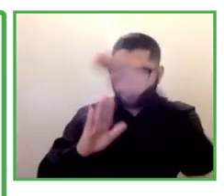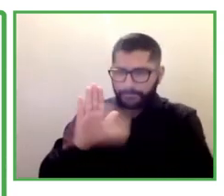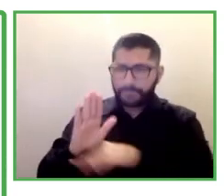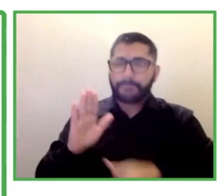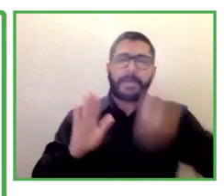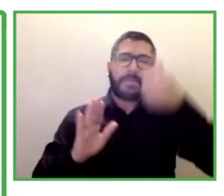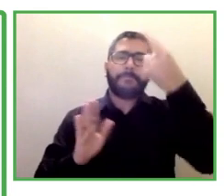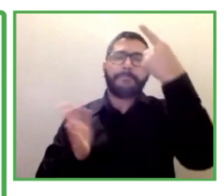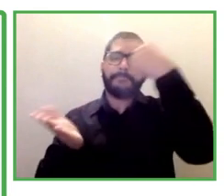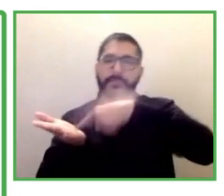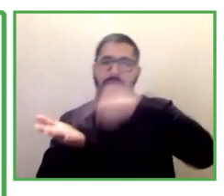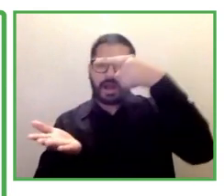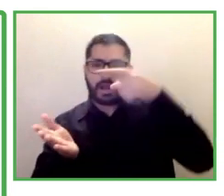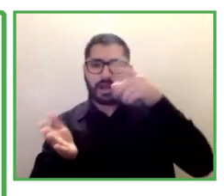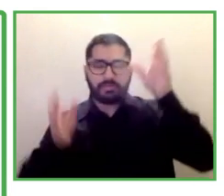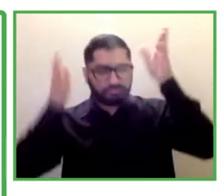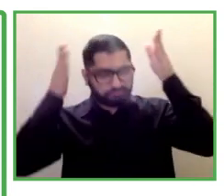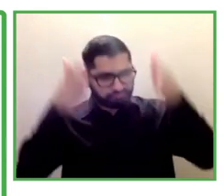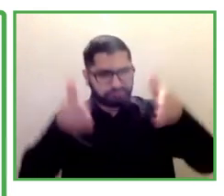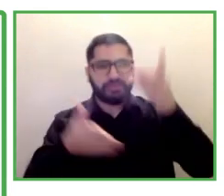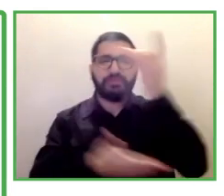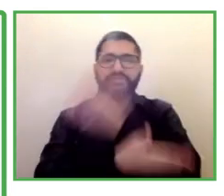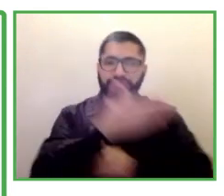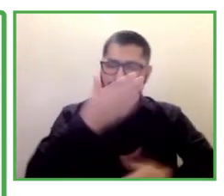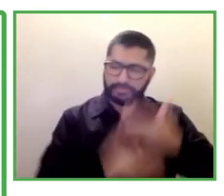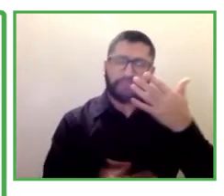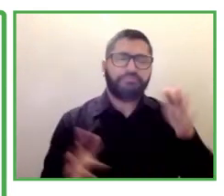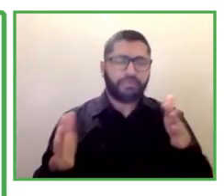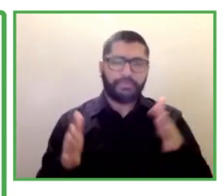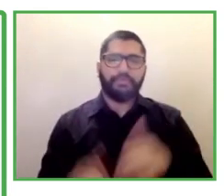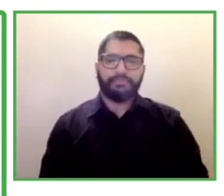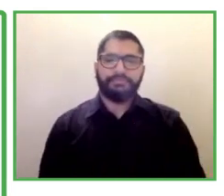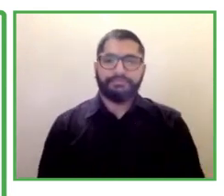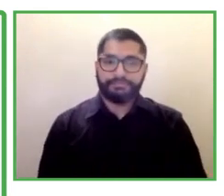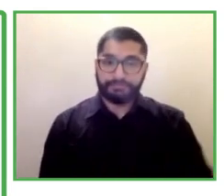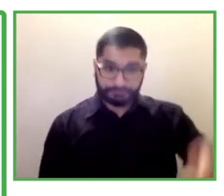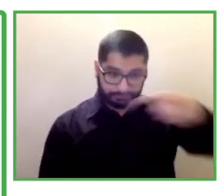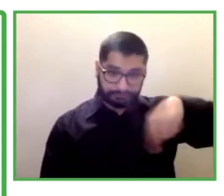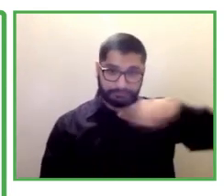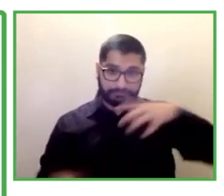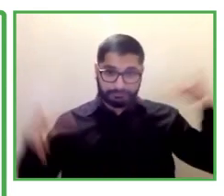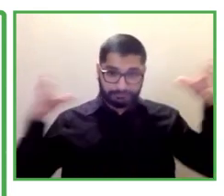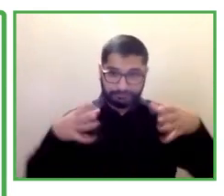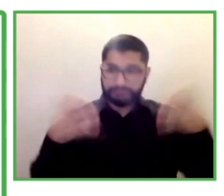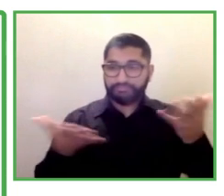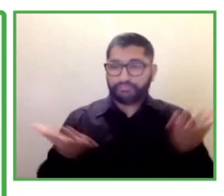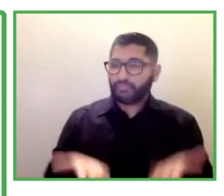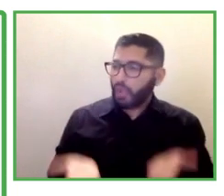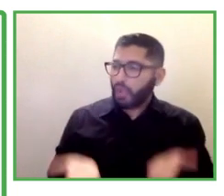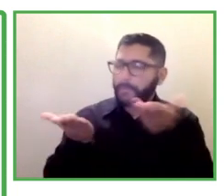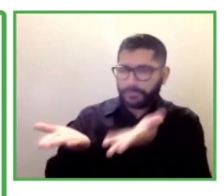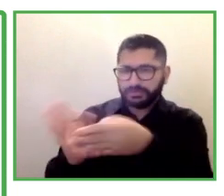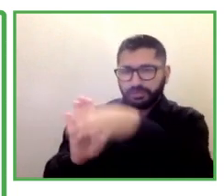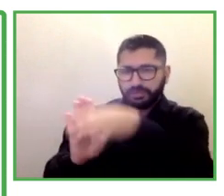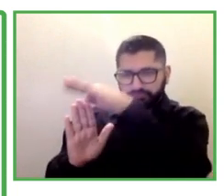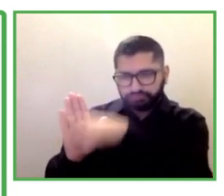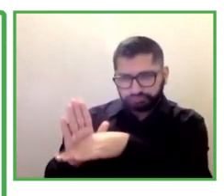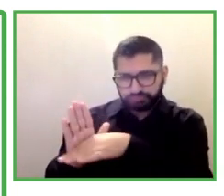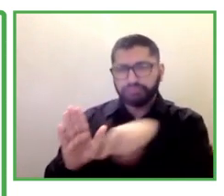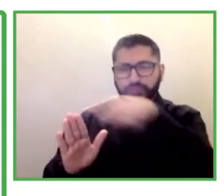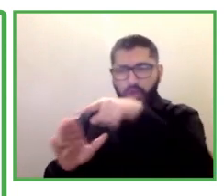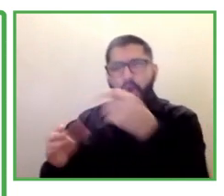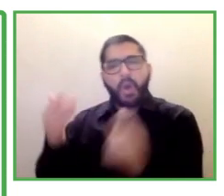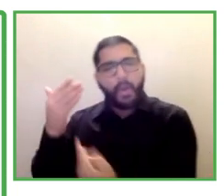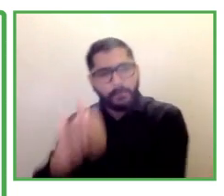single individual in australia that's eligible for the opportunity and finally we want to share our learnings and successes with other